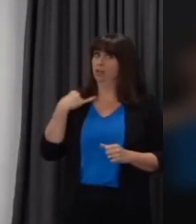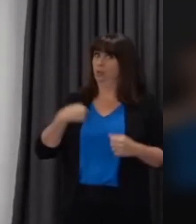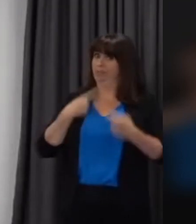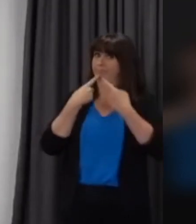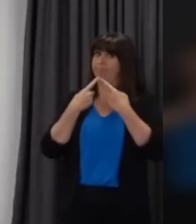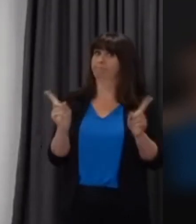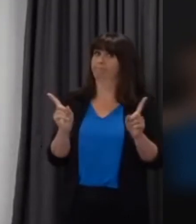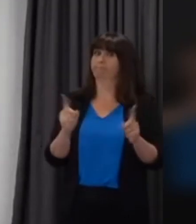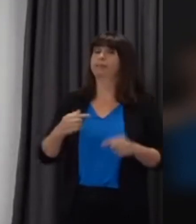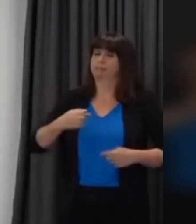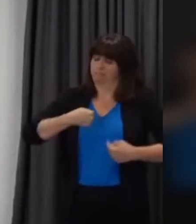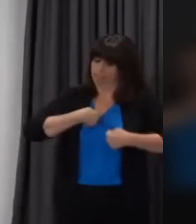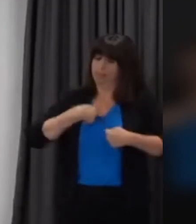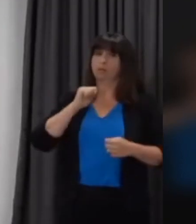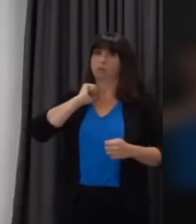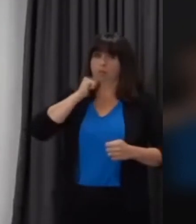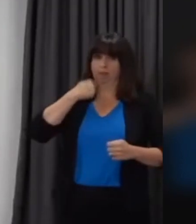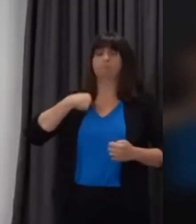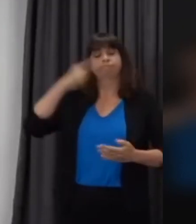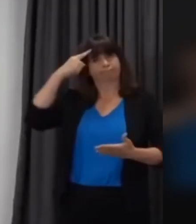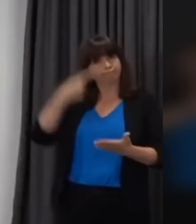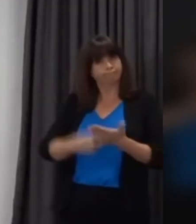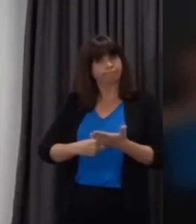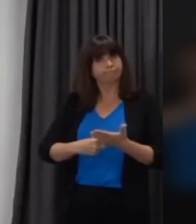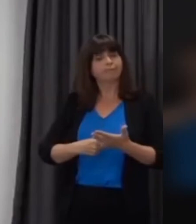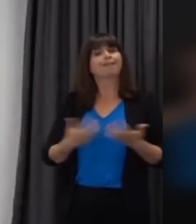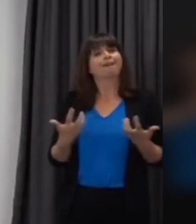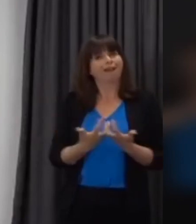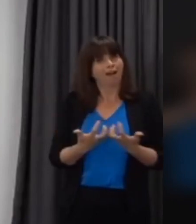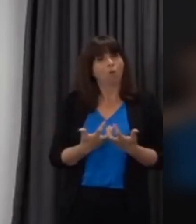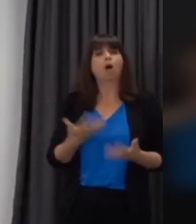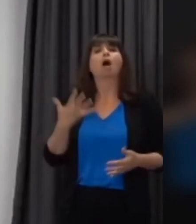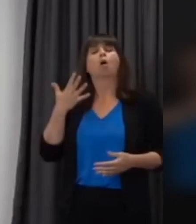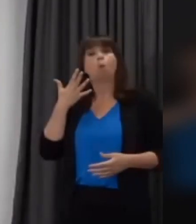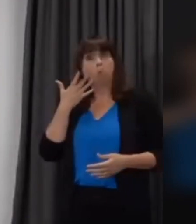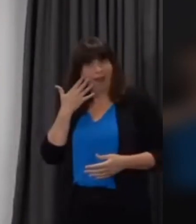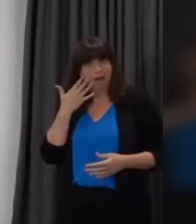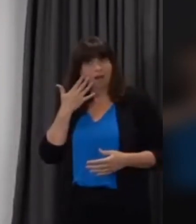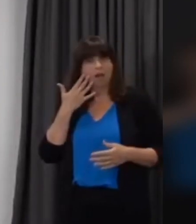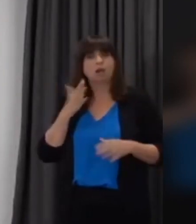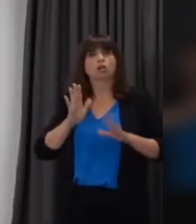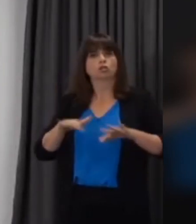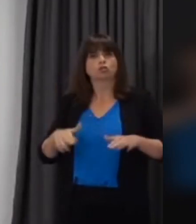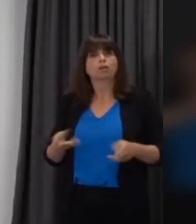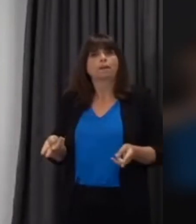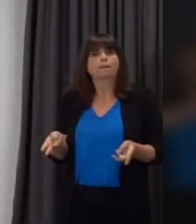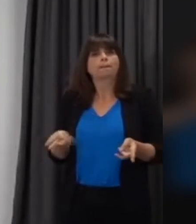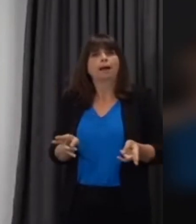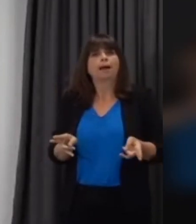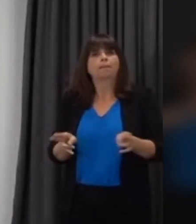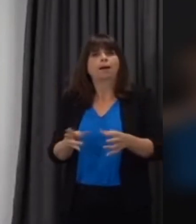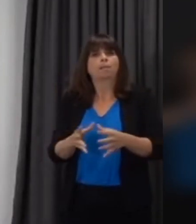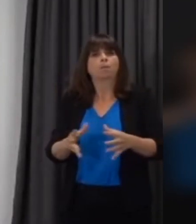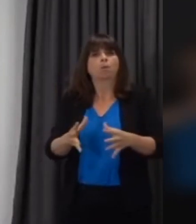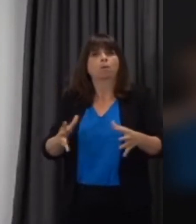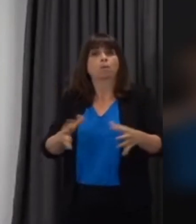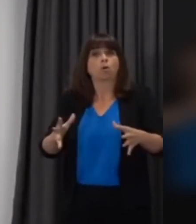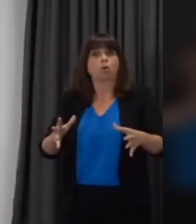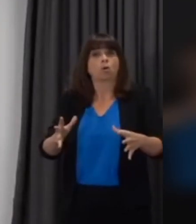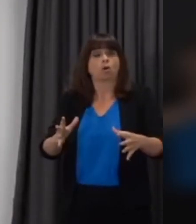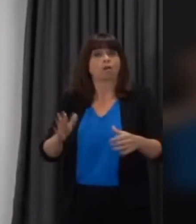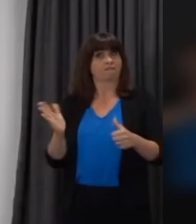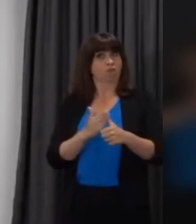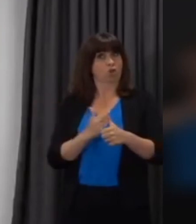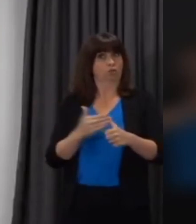I will make the decisions on how and when more pupils in Wales will return to school and I will only do that when I am